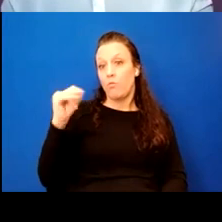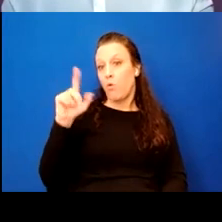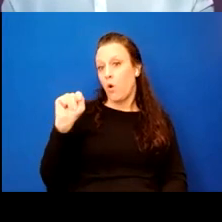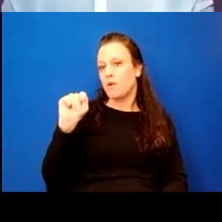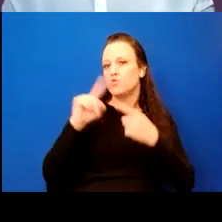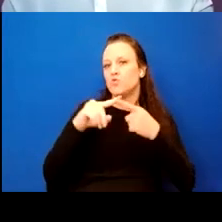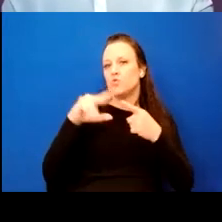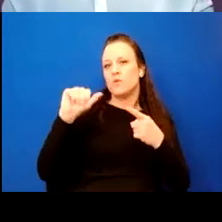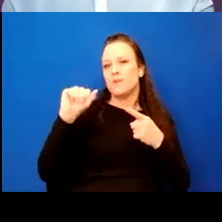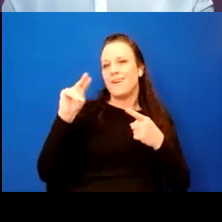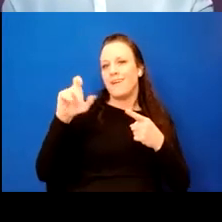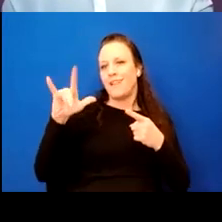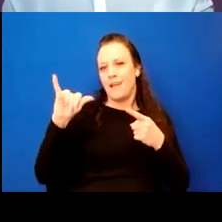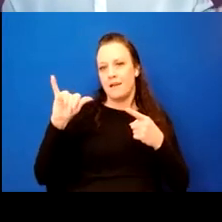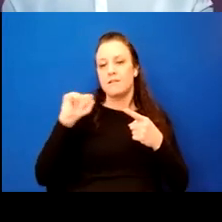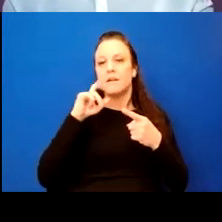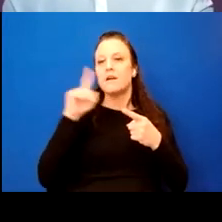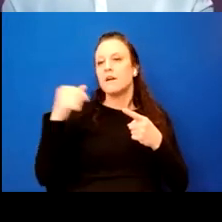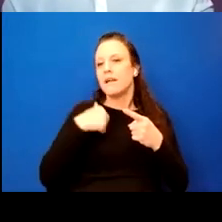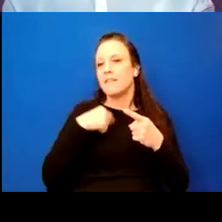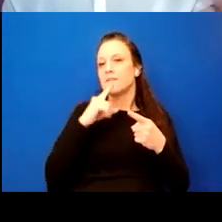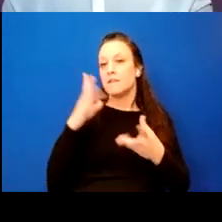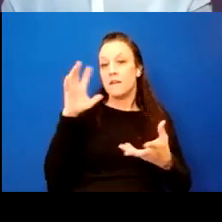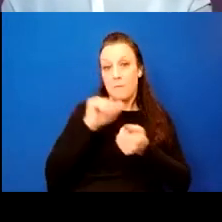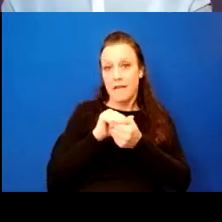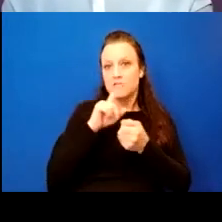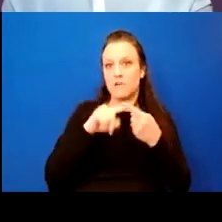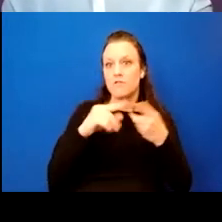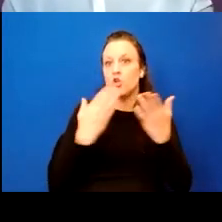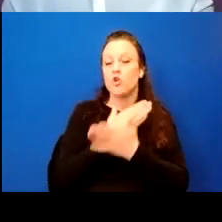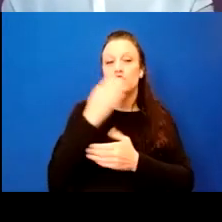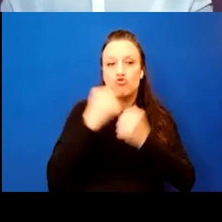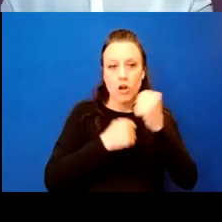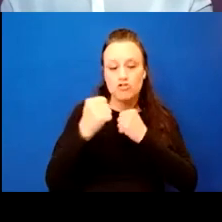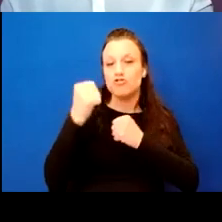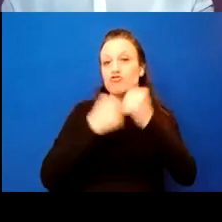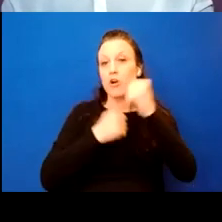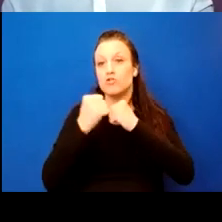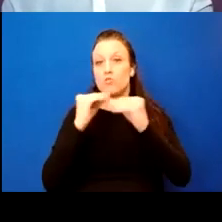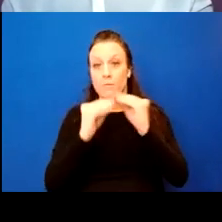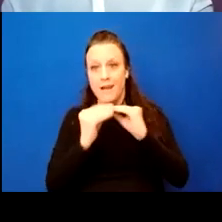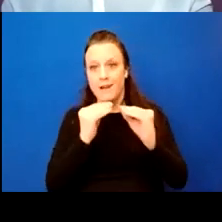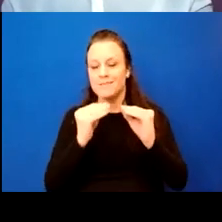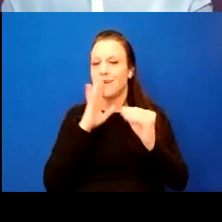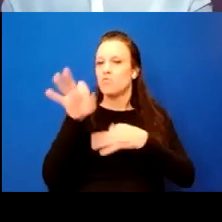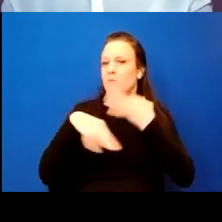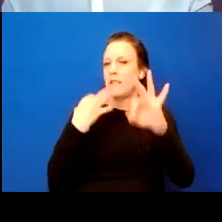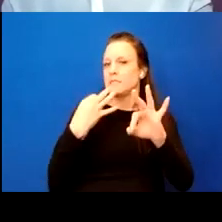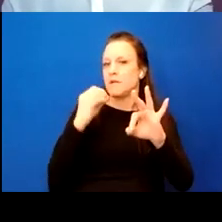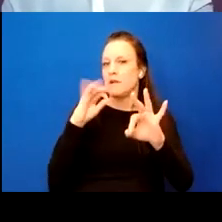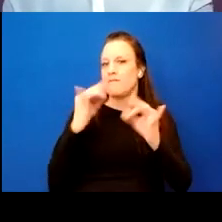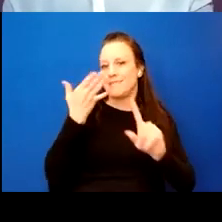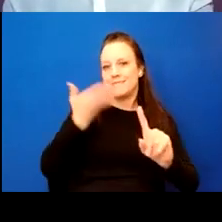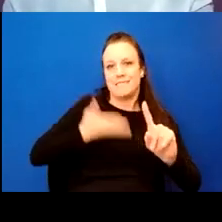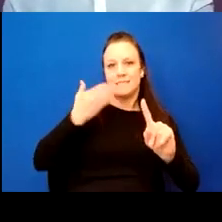this rehabilitation work will include a combination of new structure, structural repairs, and replacement of existing